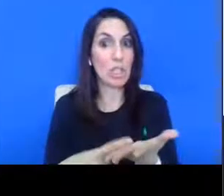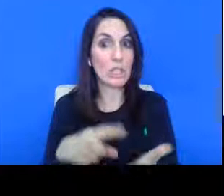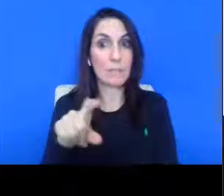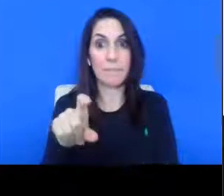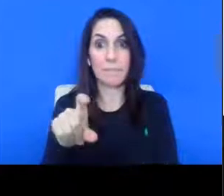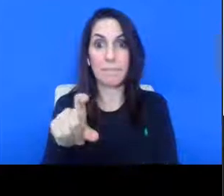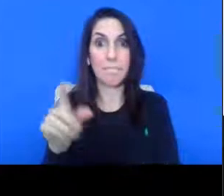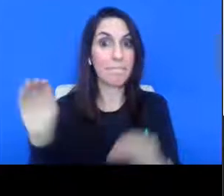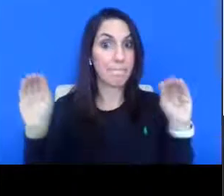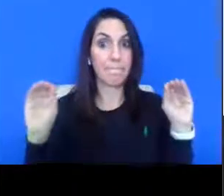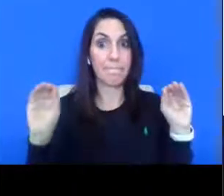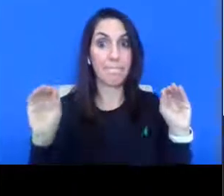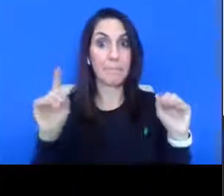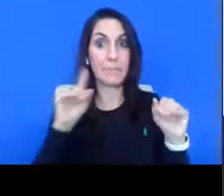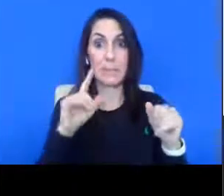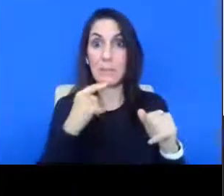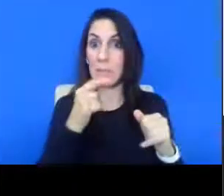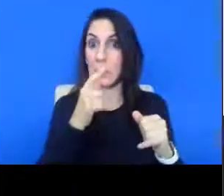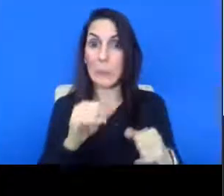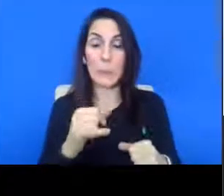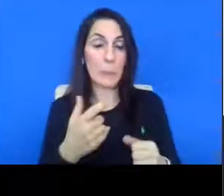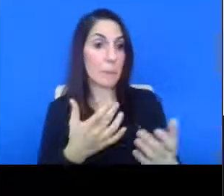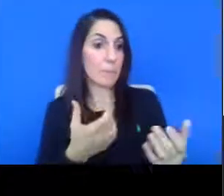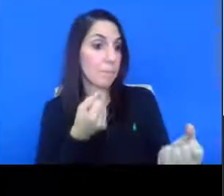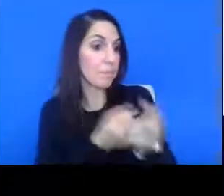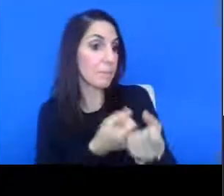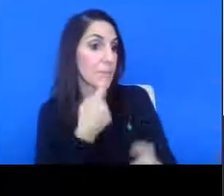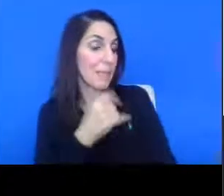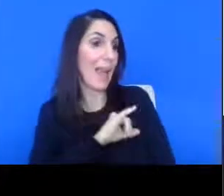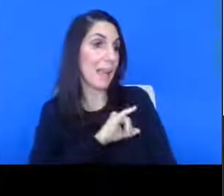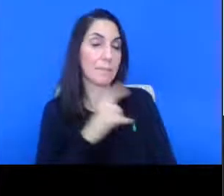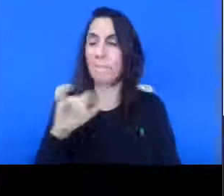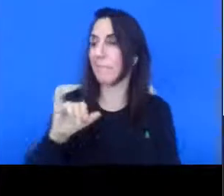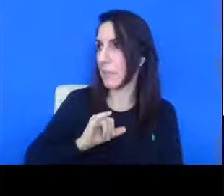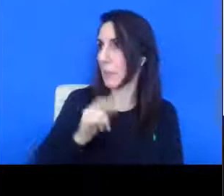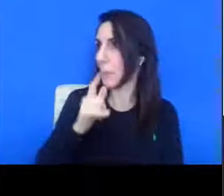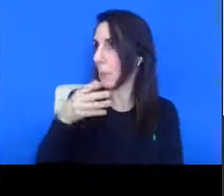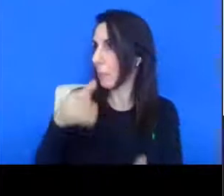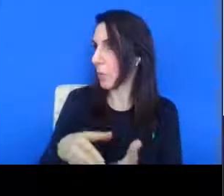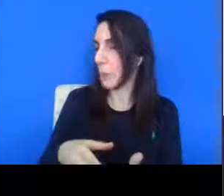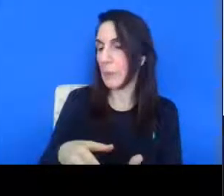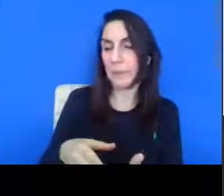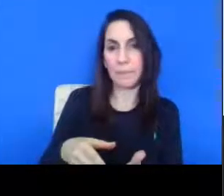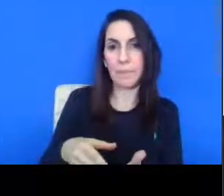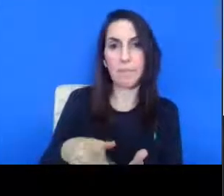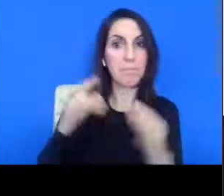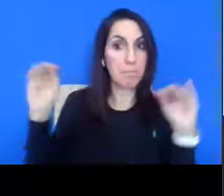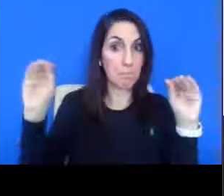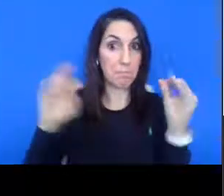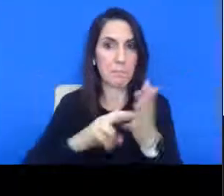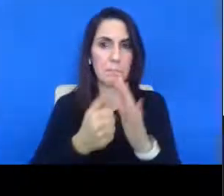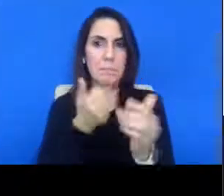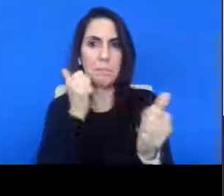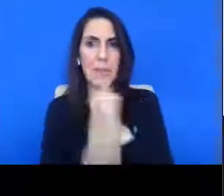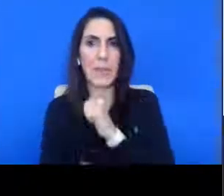Seeing none, all those in favor state so by saying aye. Aye. Aye. All those opposed. Hearing none, motion passes